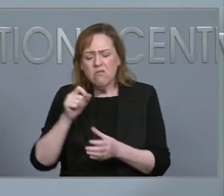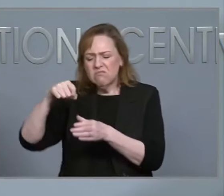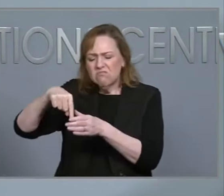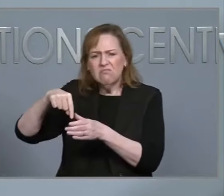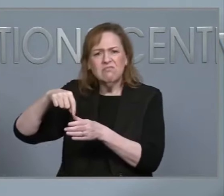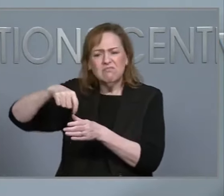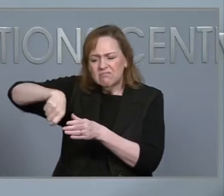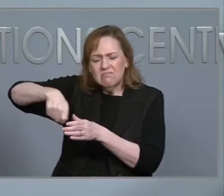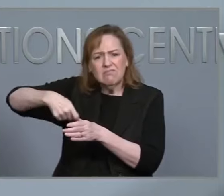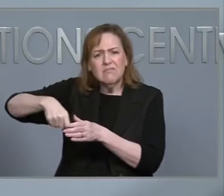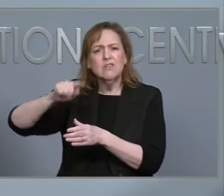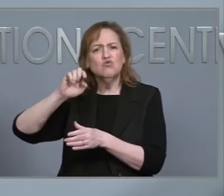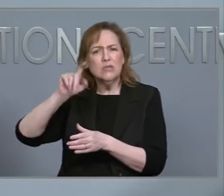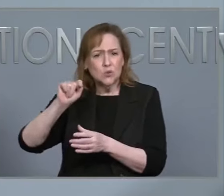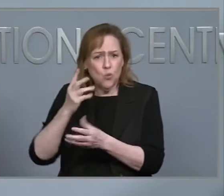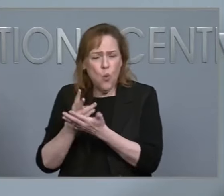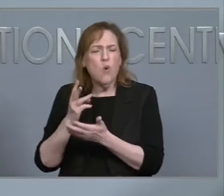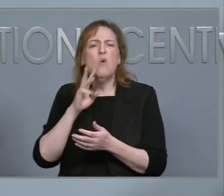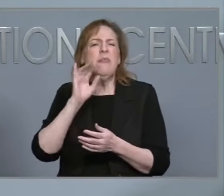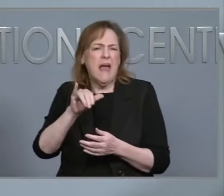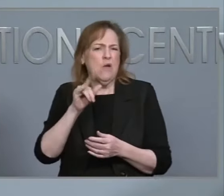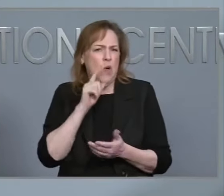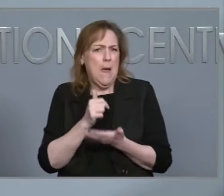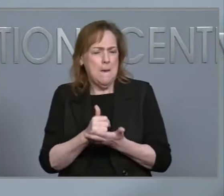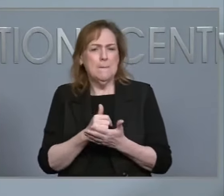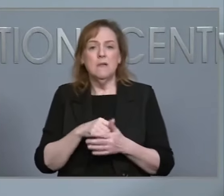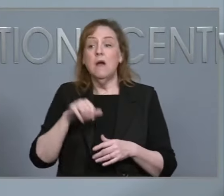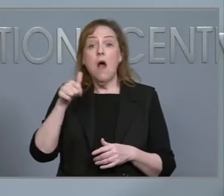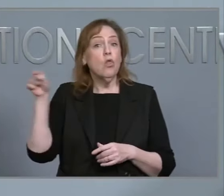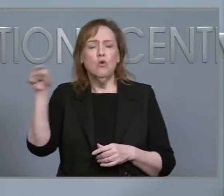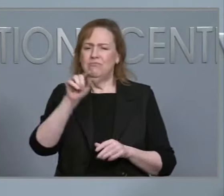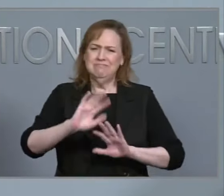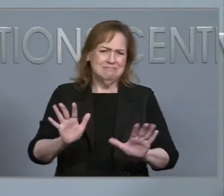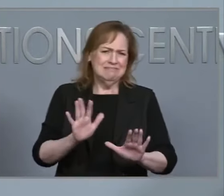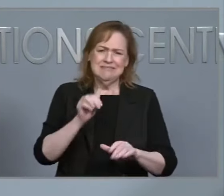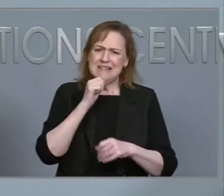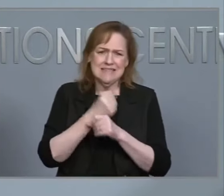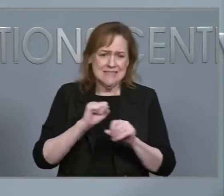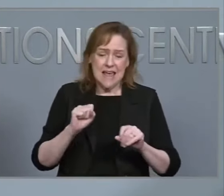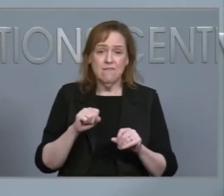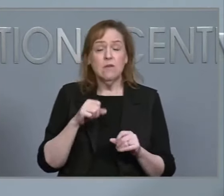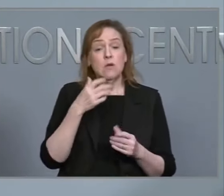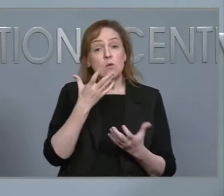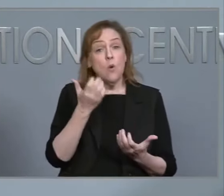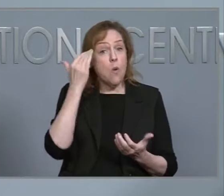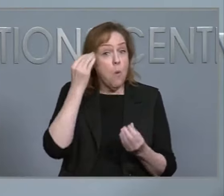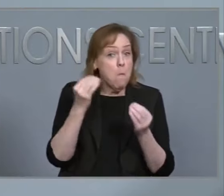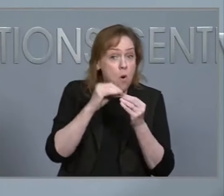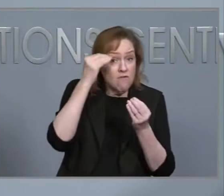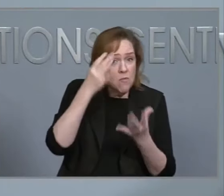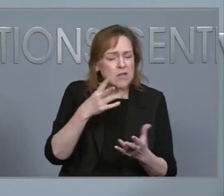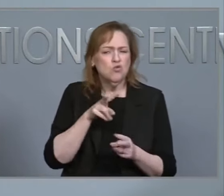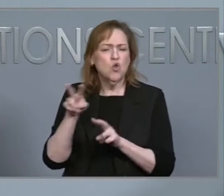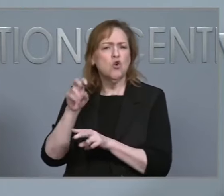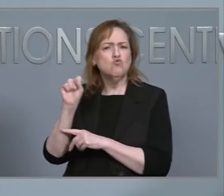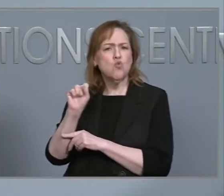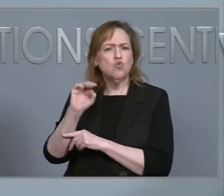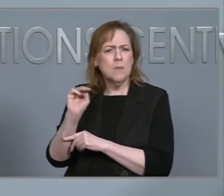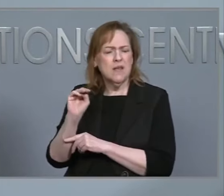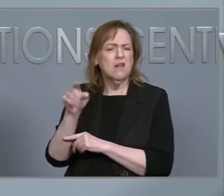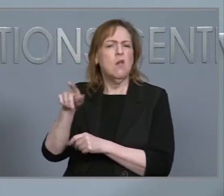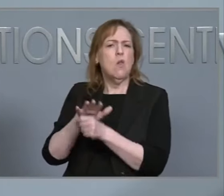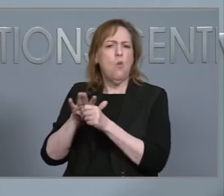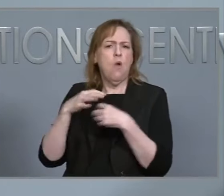areas. For more information, please visit your local health department's social media platforms or websites. Many people are